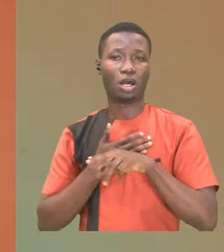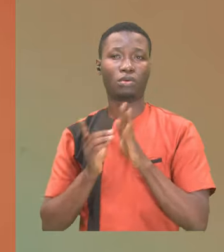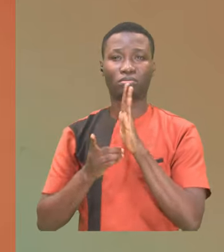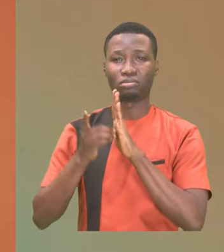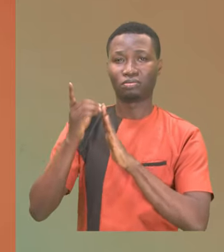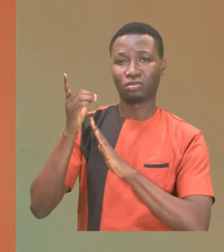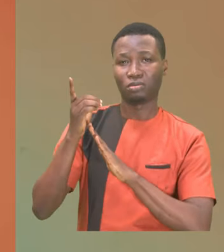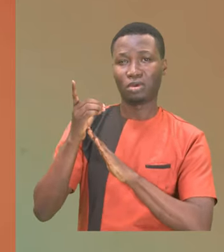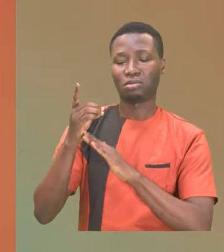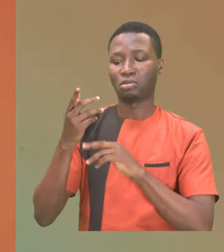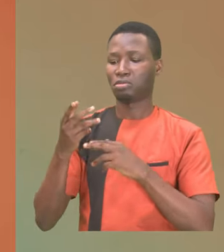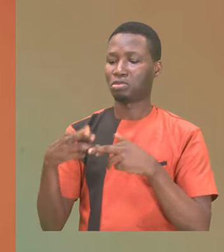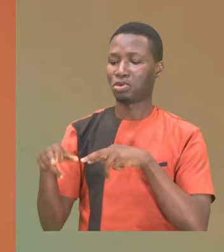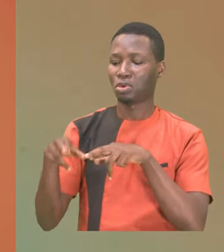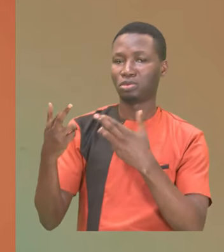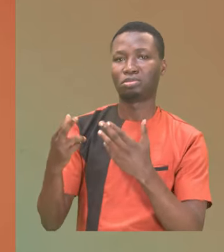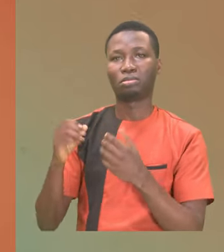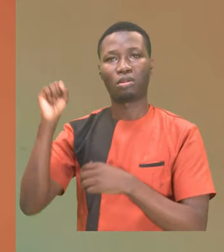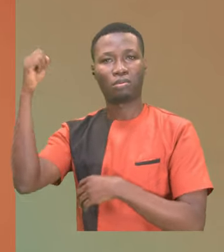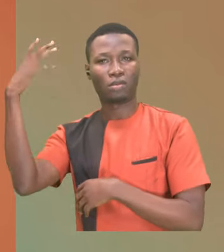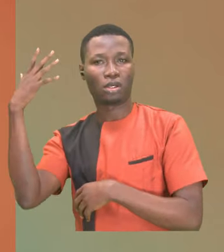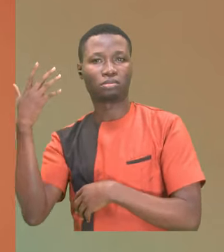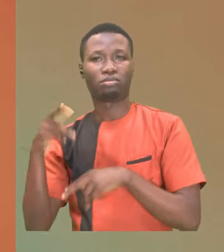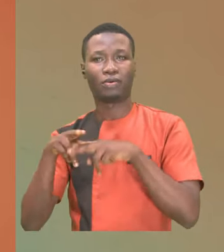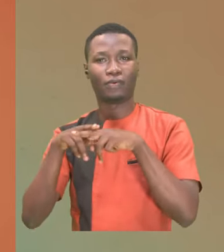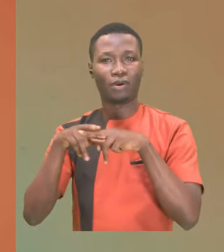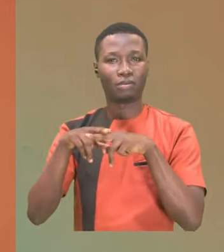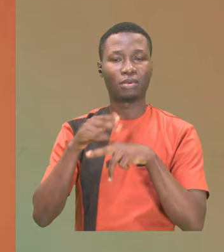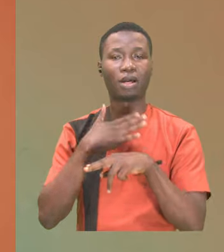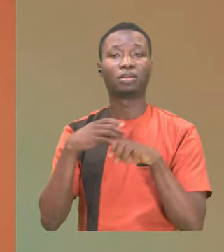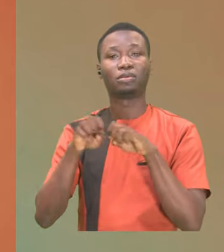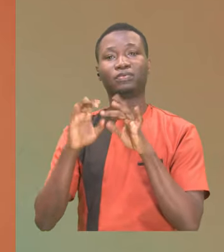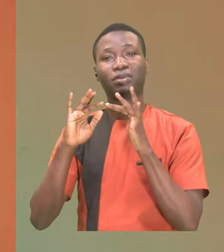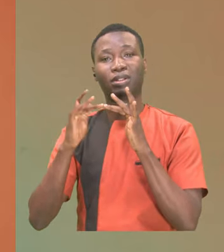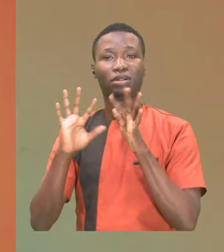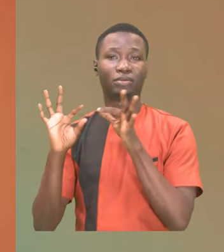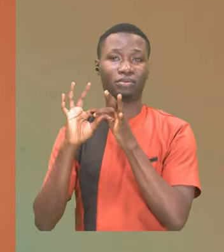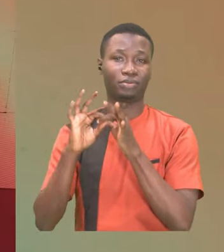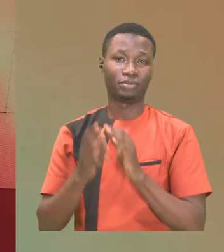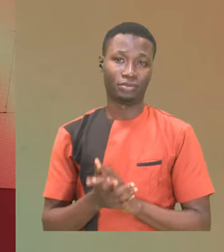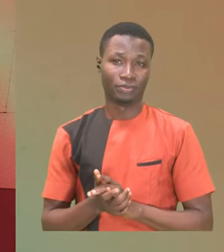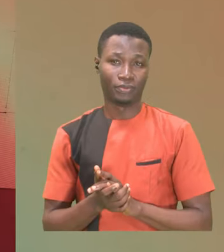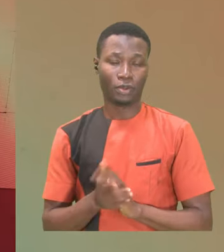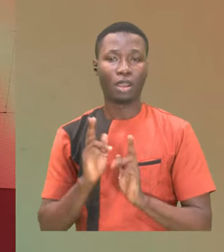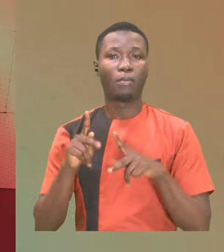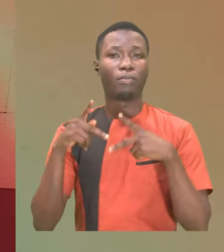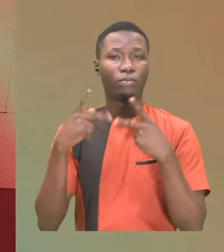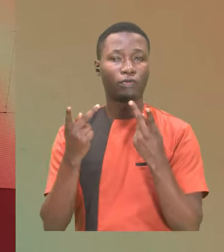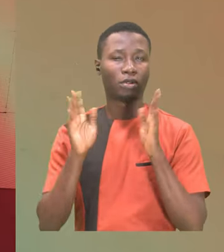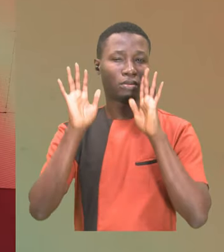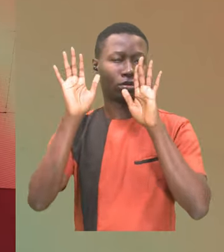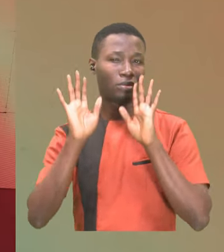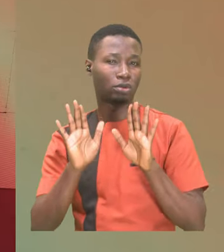especially power, roads, railways, and broadband connectivity, providing an